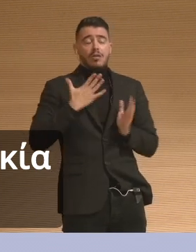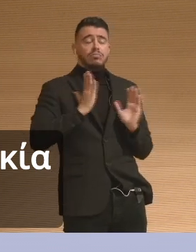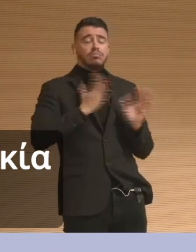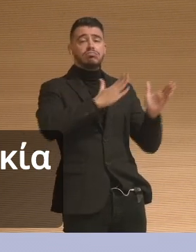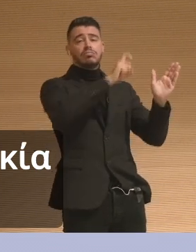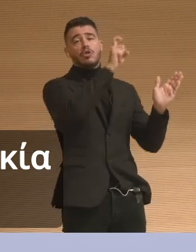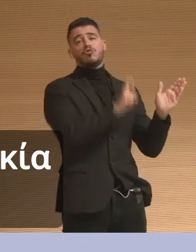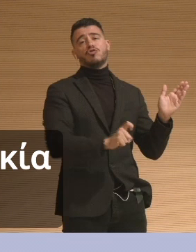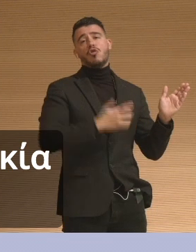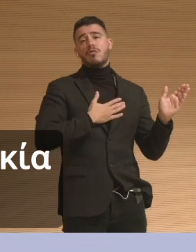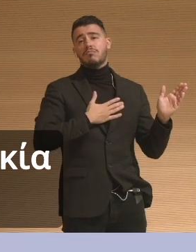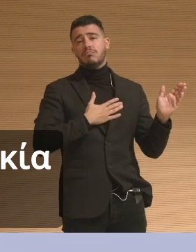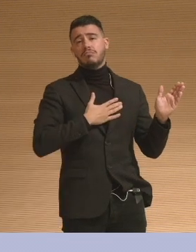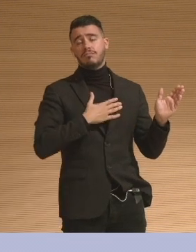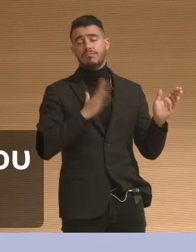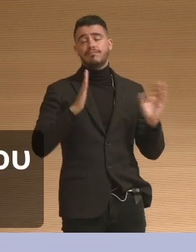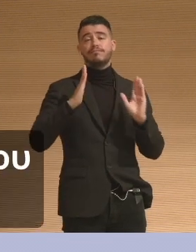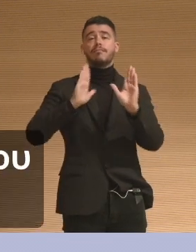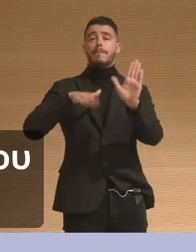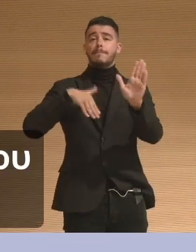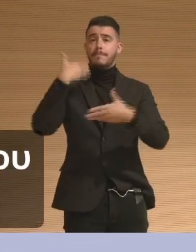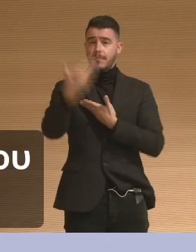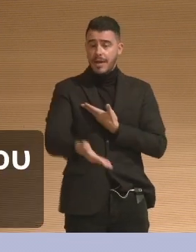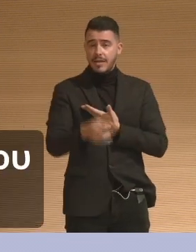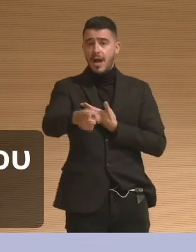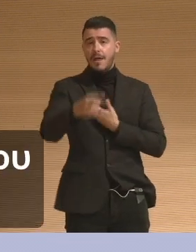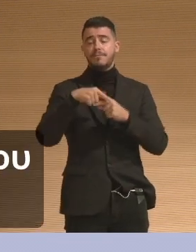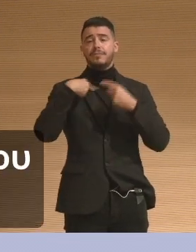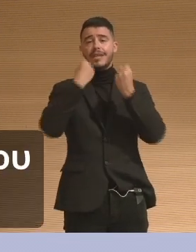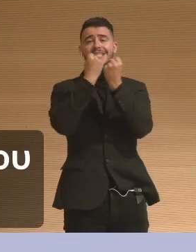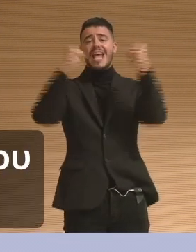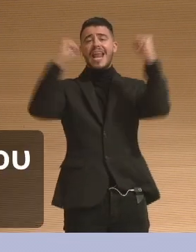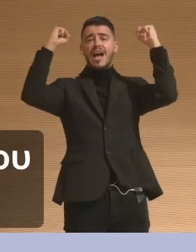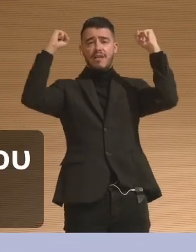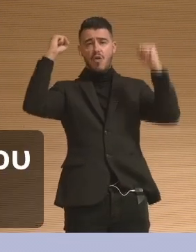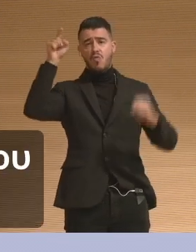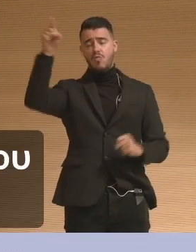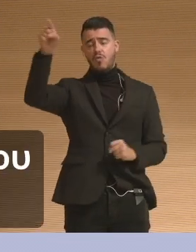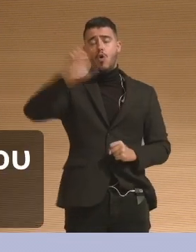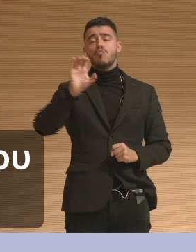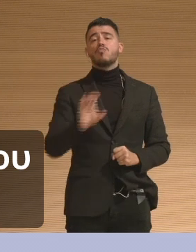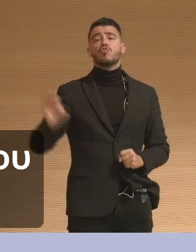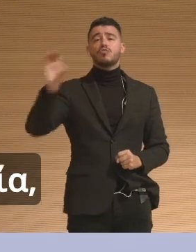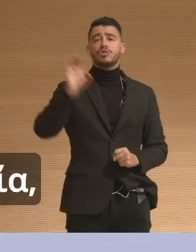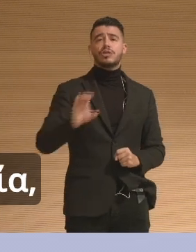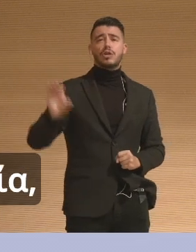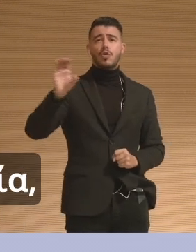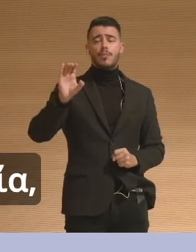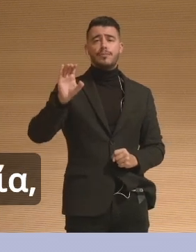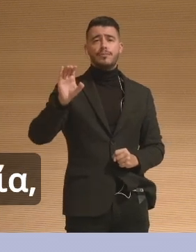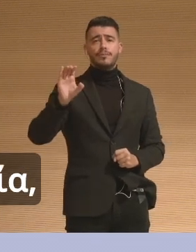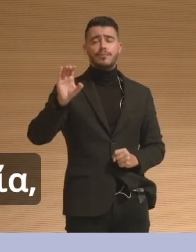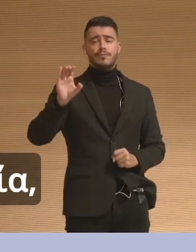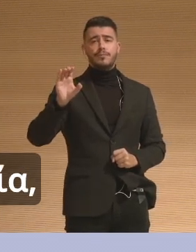Museum in Sarajevo. Here, adults who were children during the war years in Bosnia and had